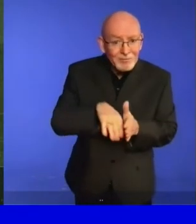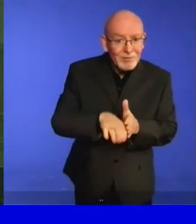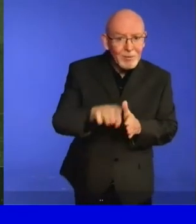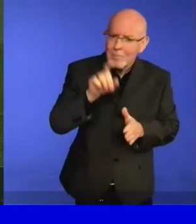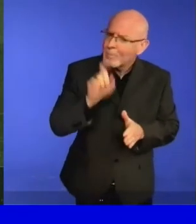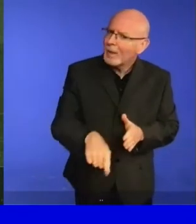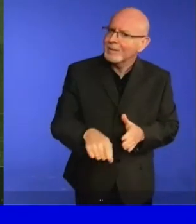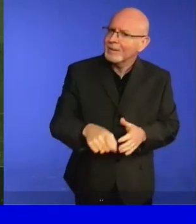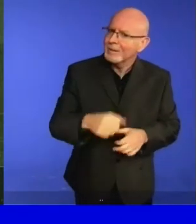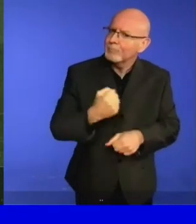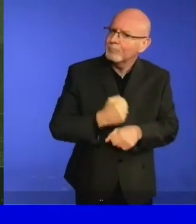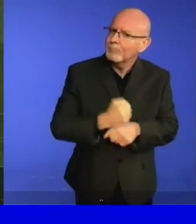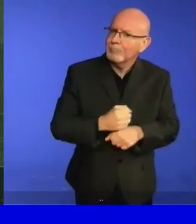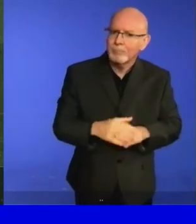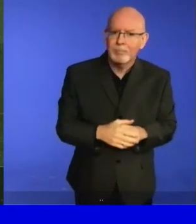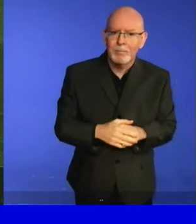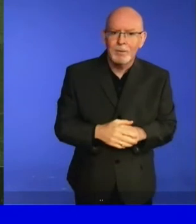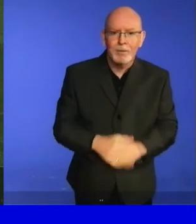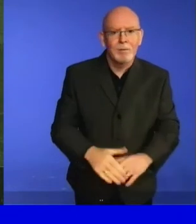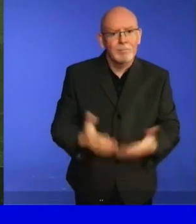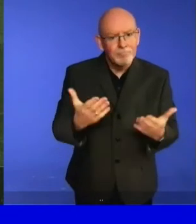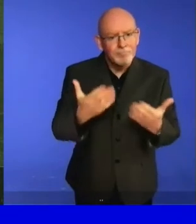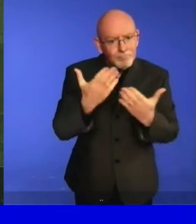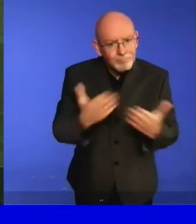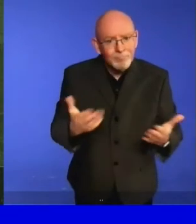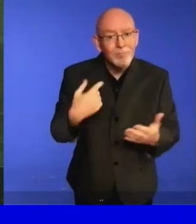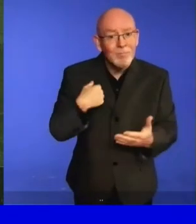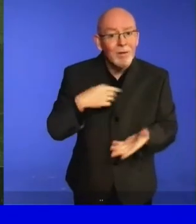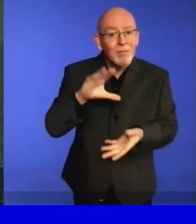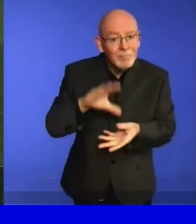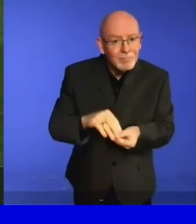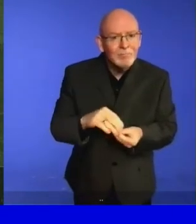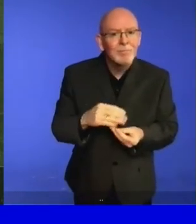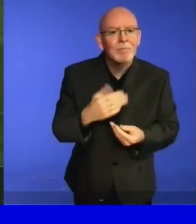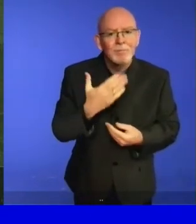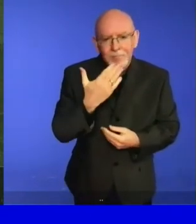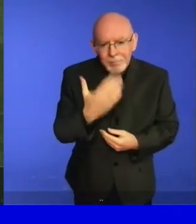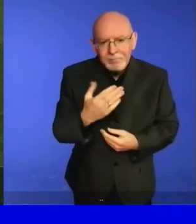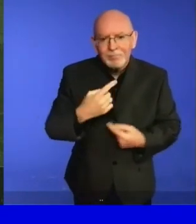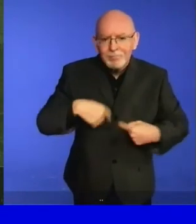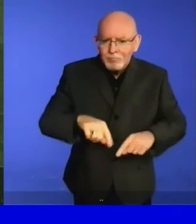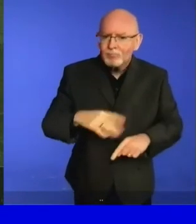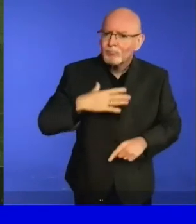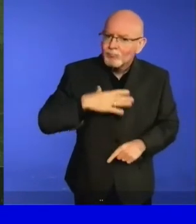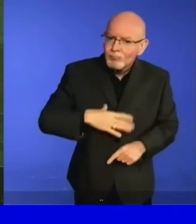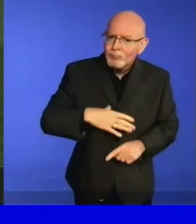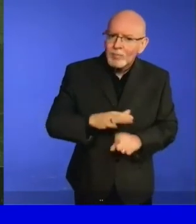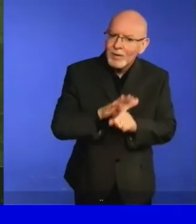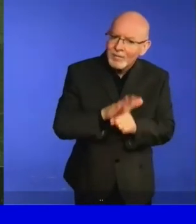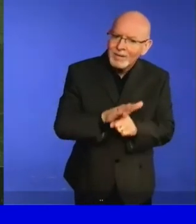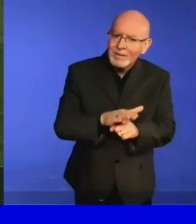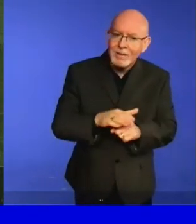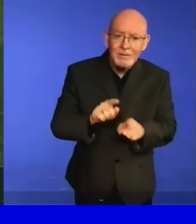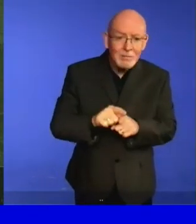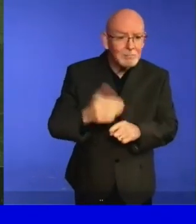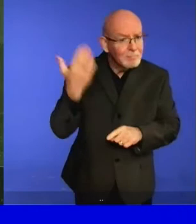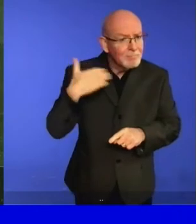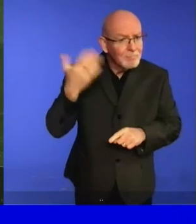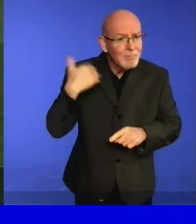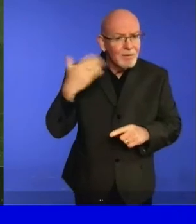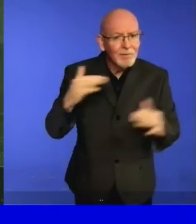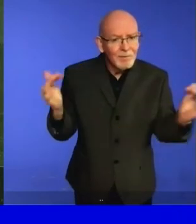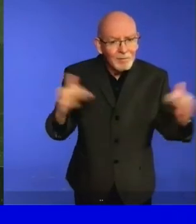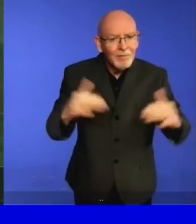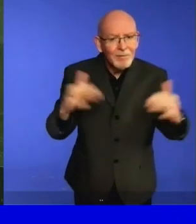facilitating the participation of persons with disabilities. And as such, mainstreaming disability throughout